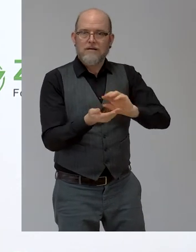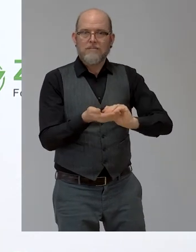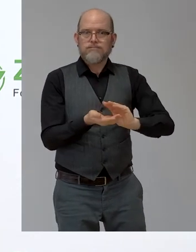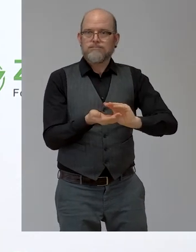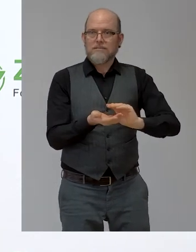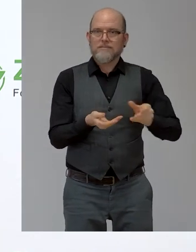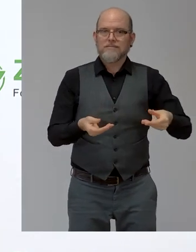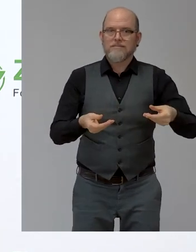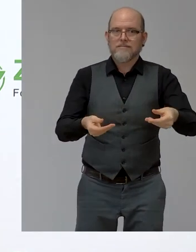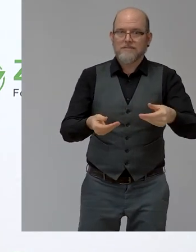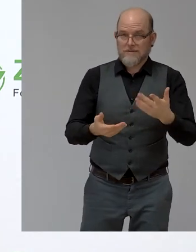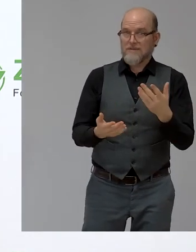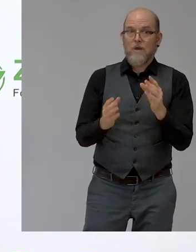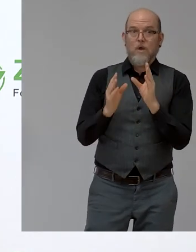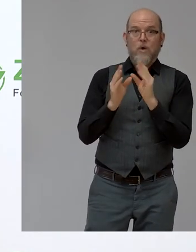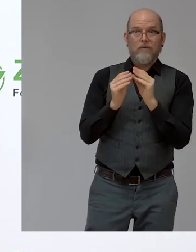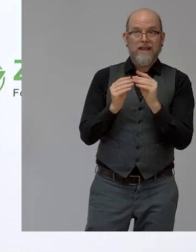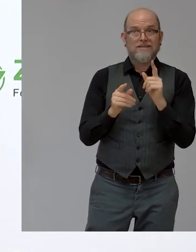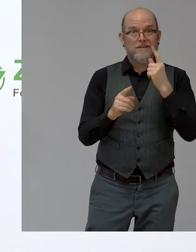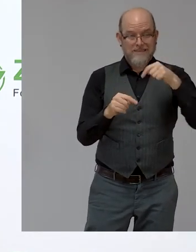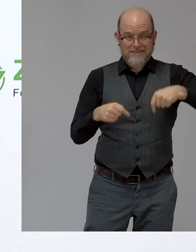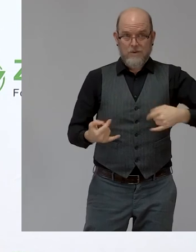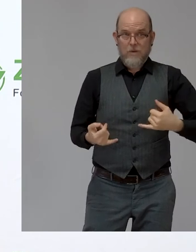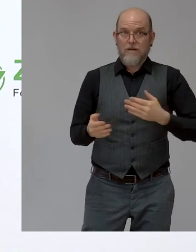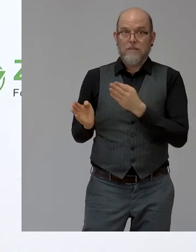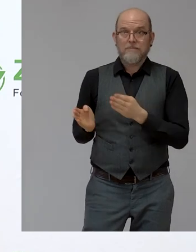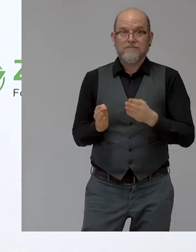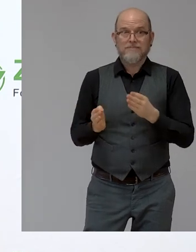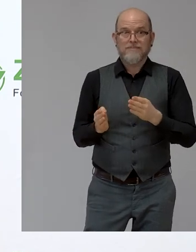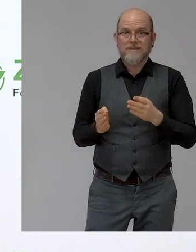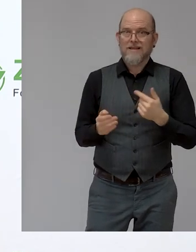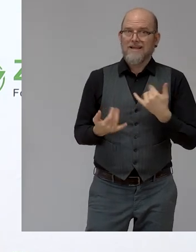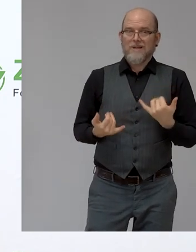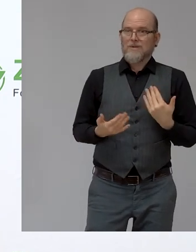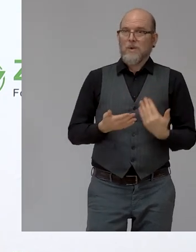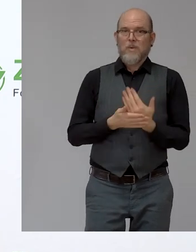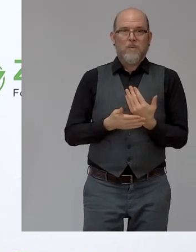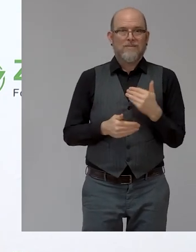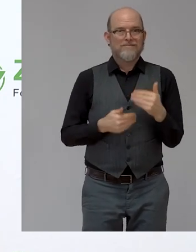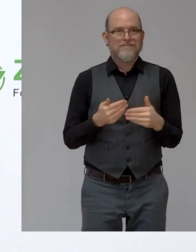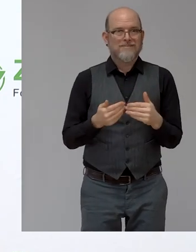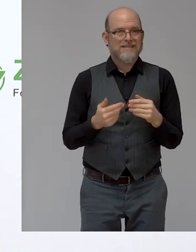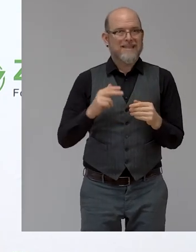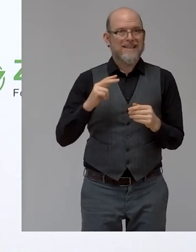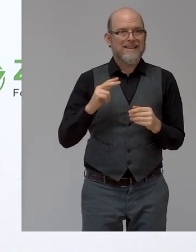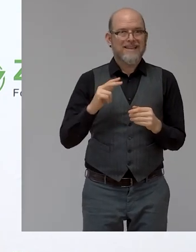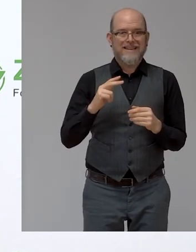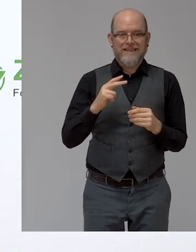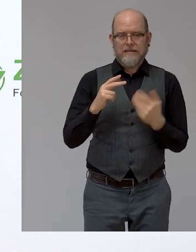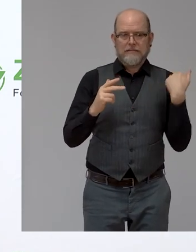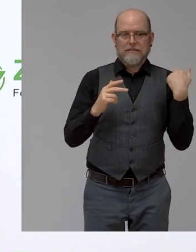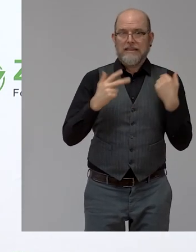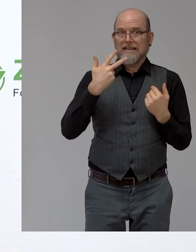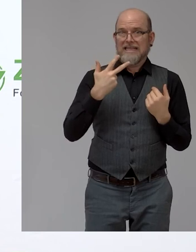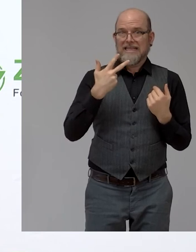was new, there were a lot of activities around December 3rd, around the International Day of Disability. So we had a